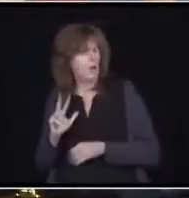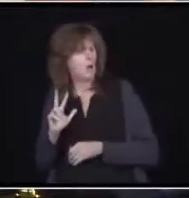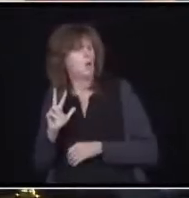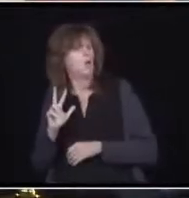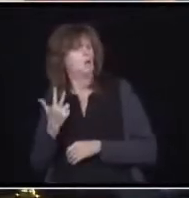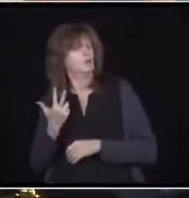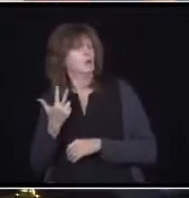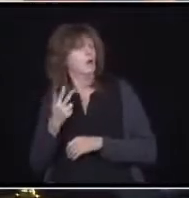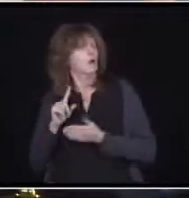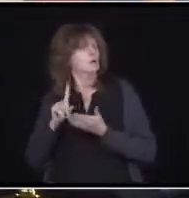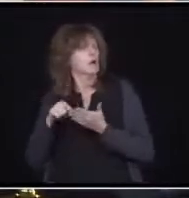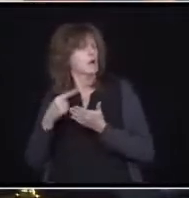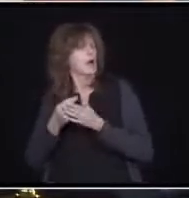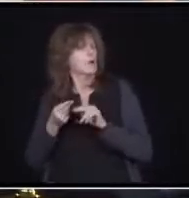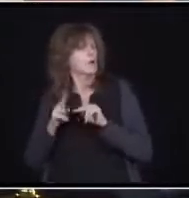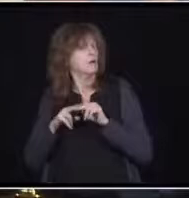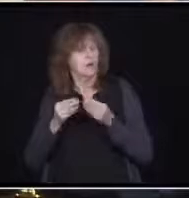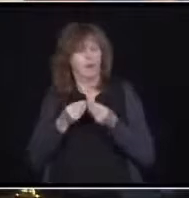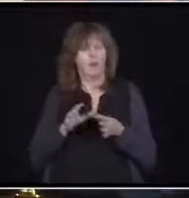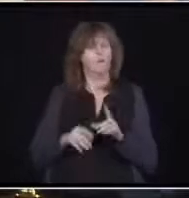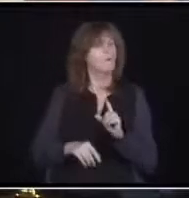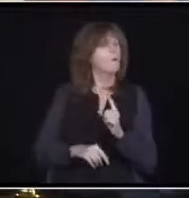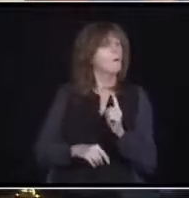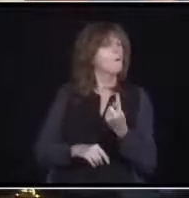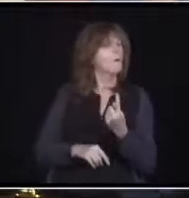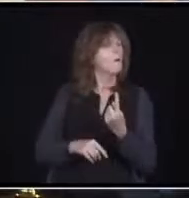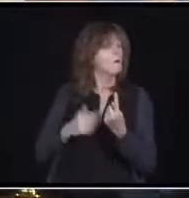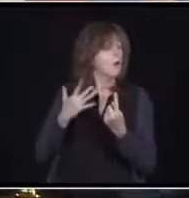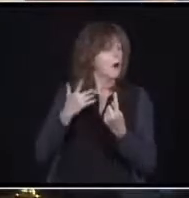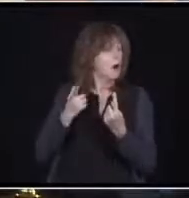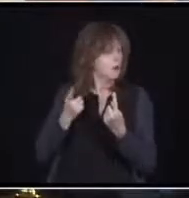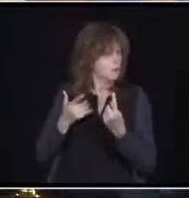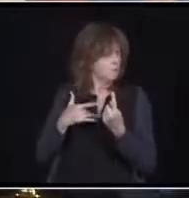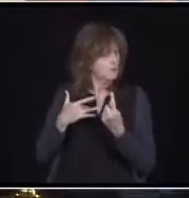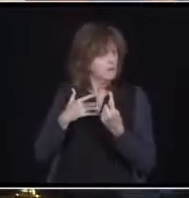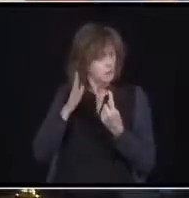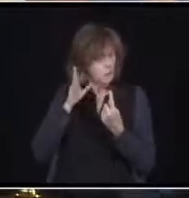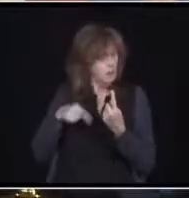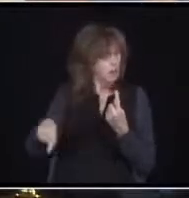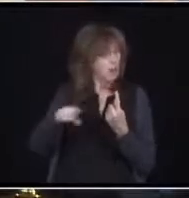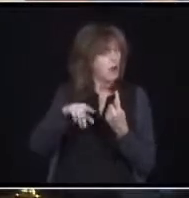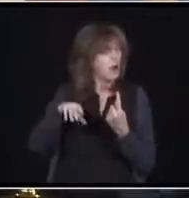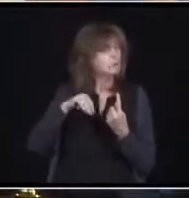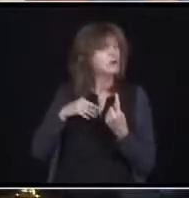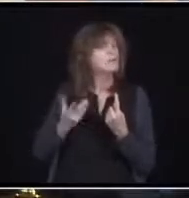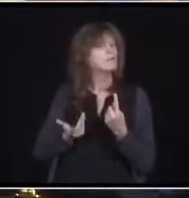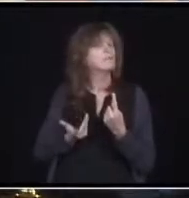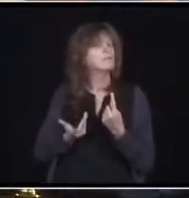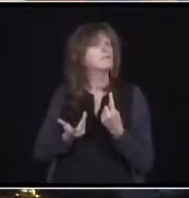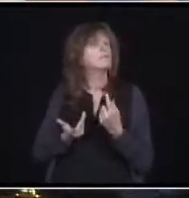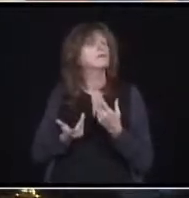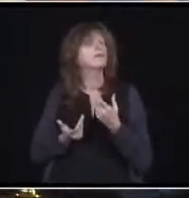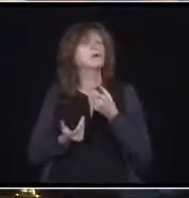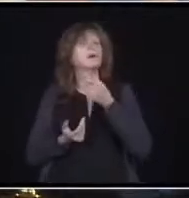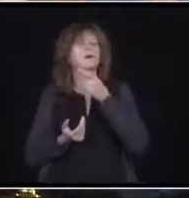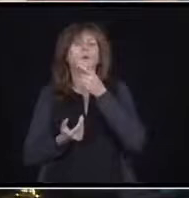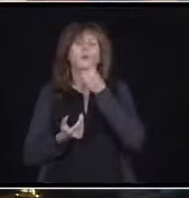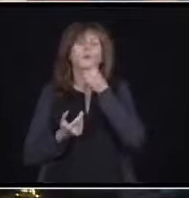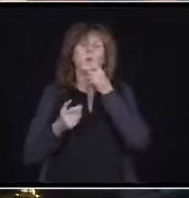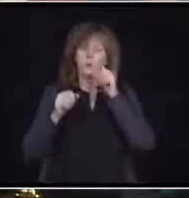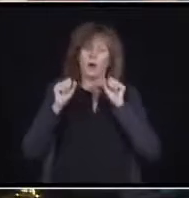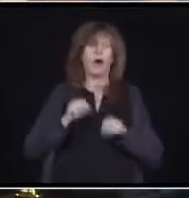what do you mean when you say eligible personal support workers? Who's not eligible? Well, I'll pass that over to the Minister of